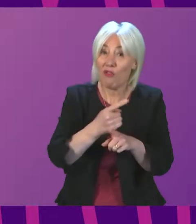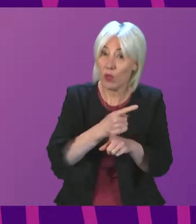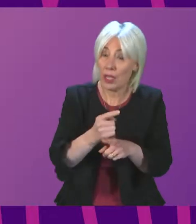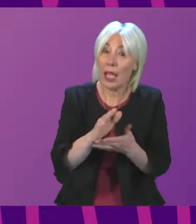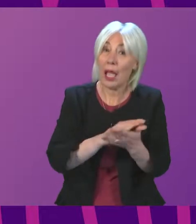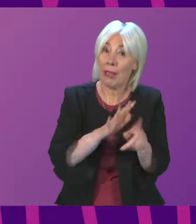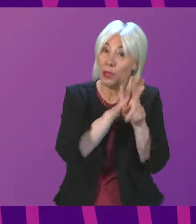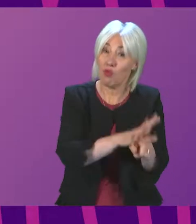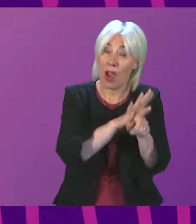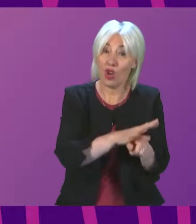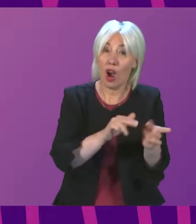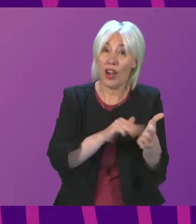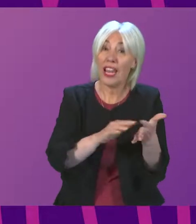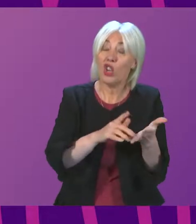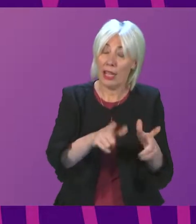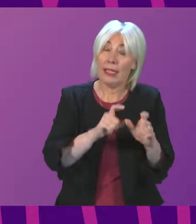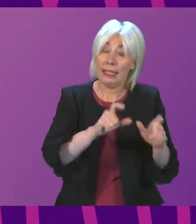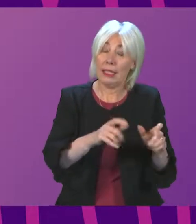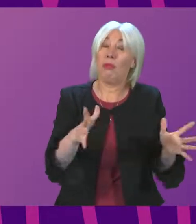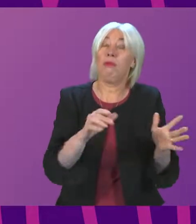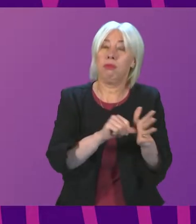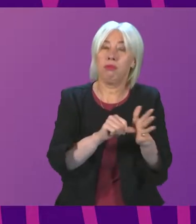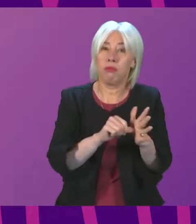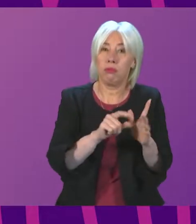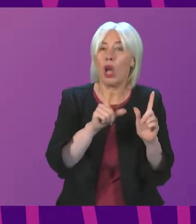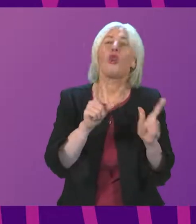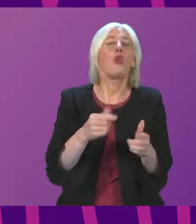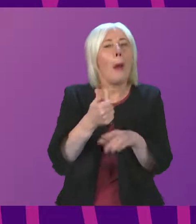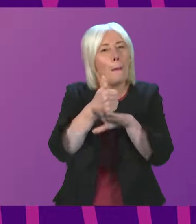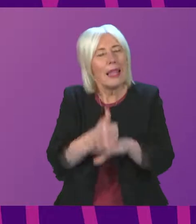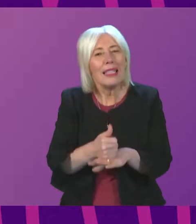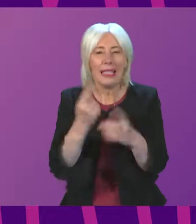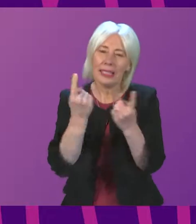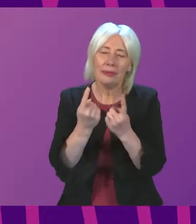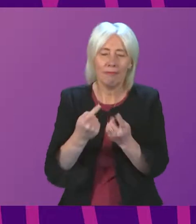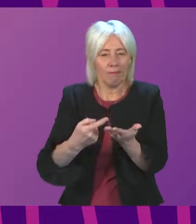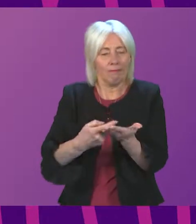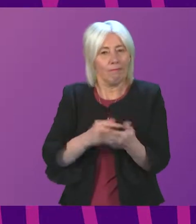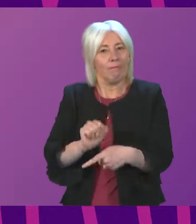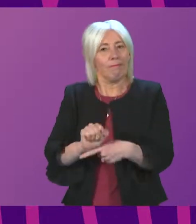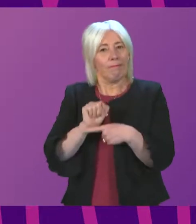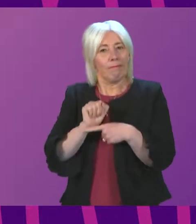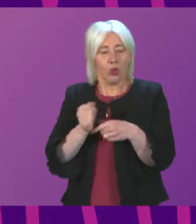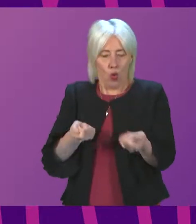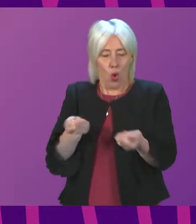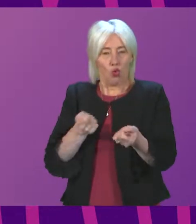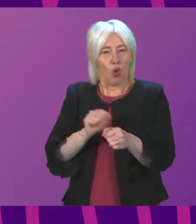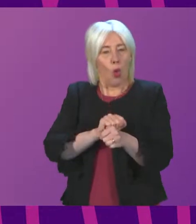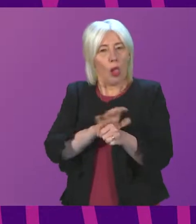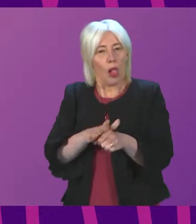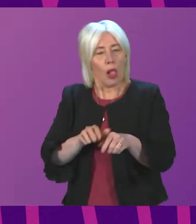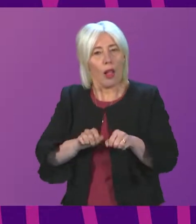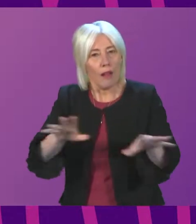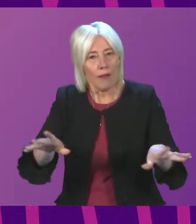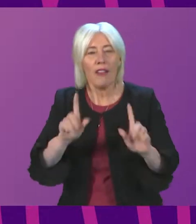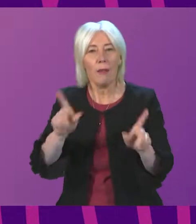remains significant. So continuing to take some basic precautions will help us keep the virus under control while, of course,